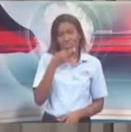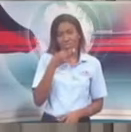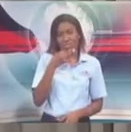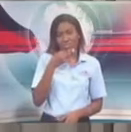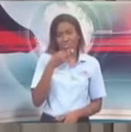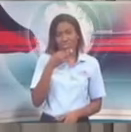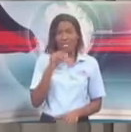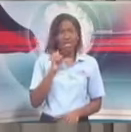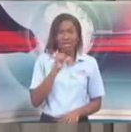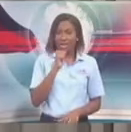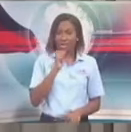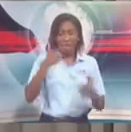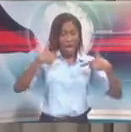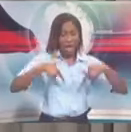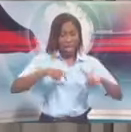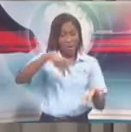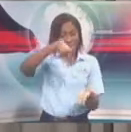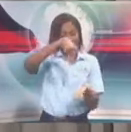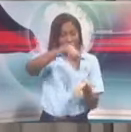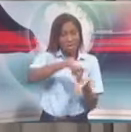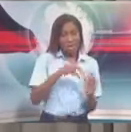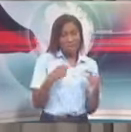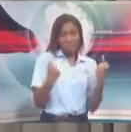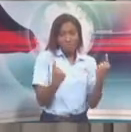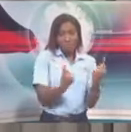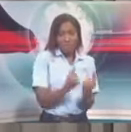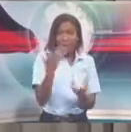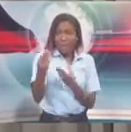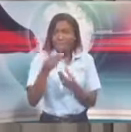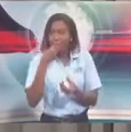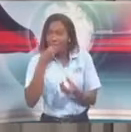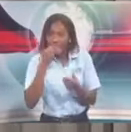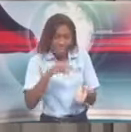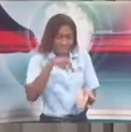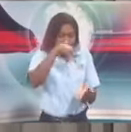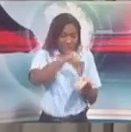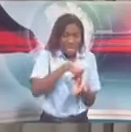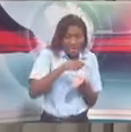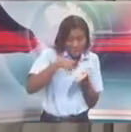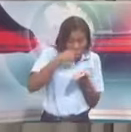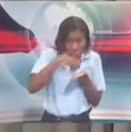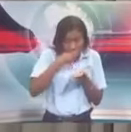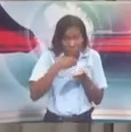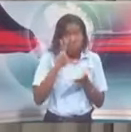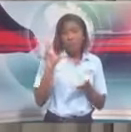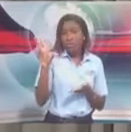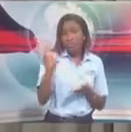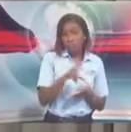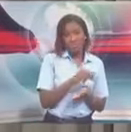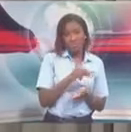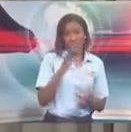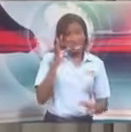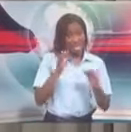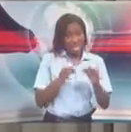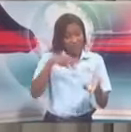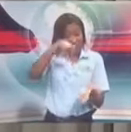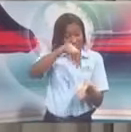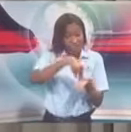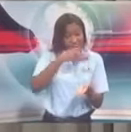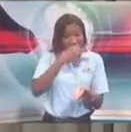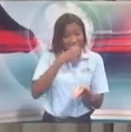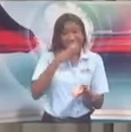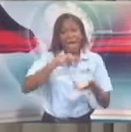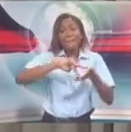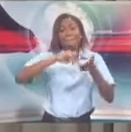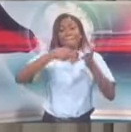not allowing persons to congregate on-site to eat these various food items. And to do so will be a breach of the regulations and